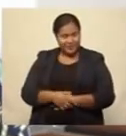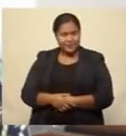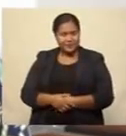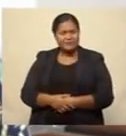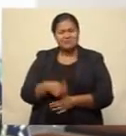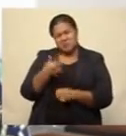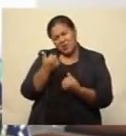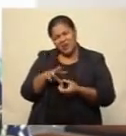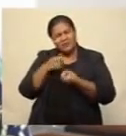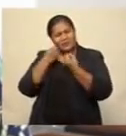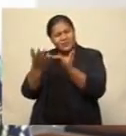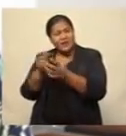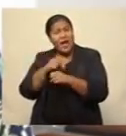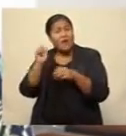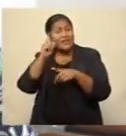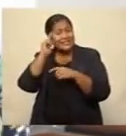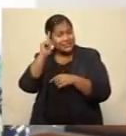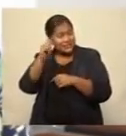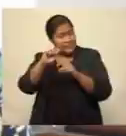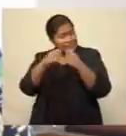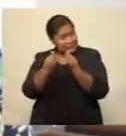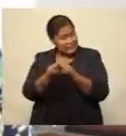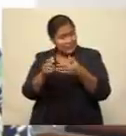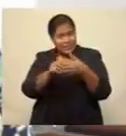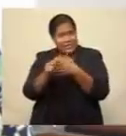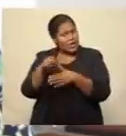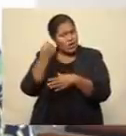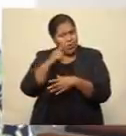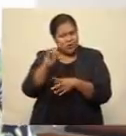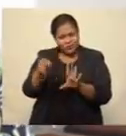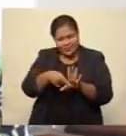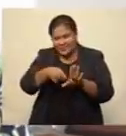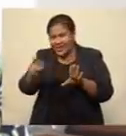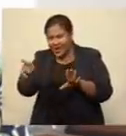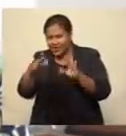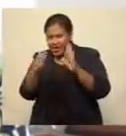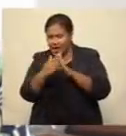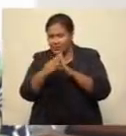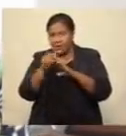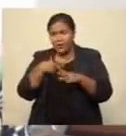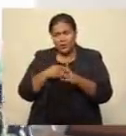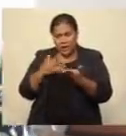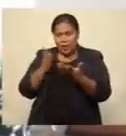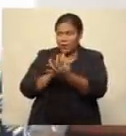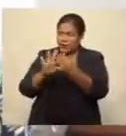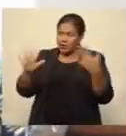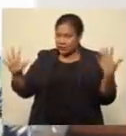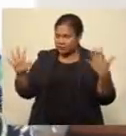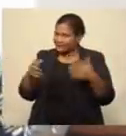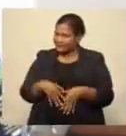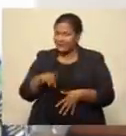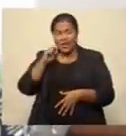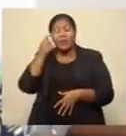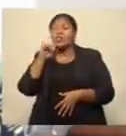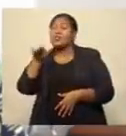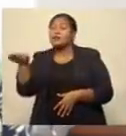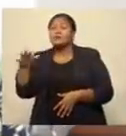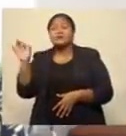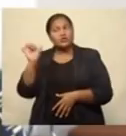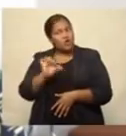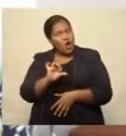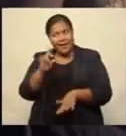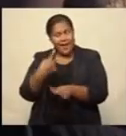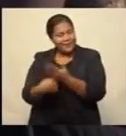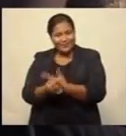informed our team leaders that nobody should be queuing up, so in the case they are queuing up, we will let them know that it shouldn't be happening